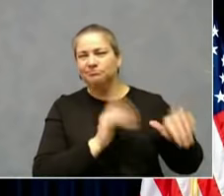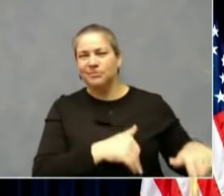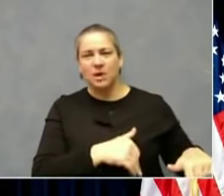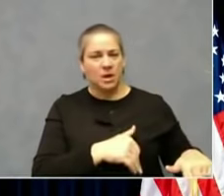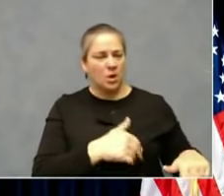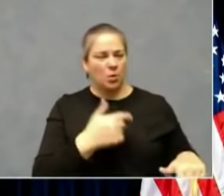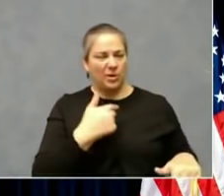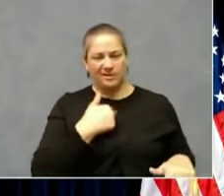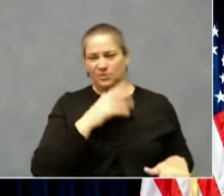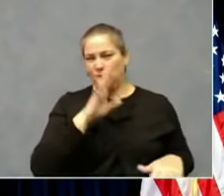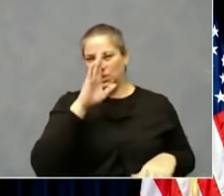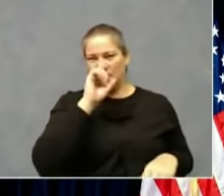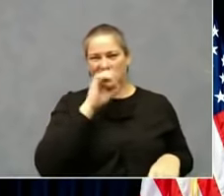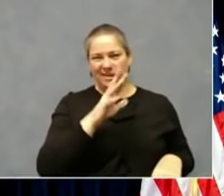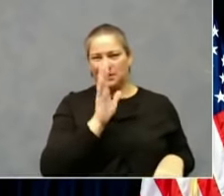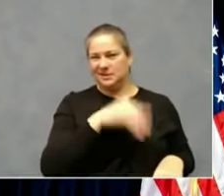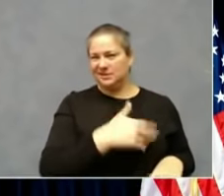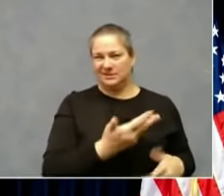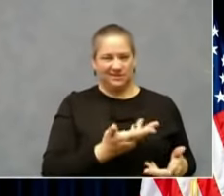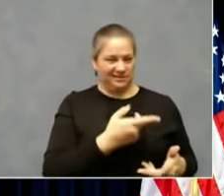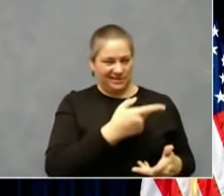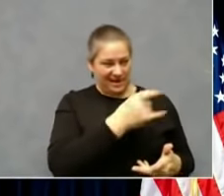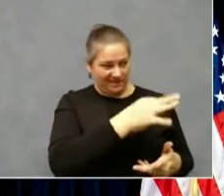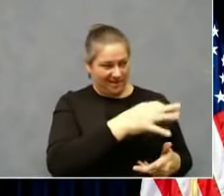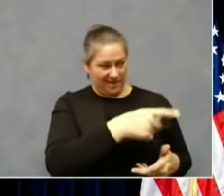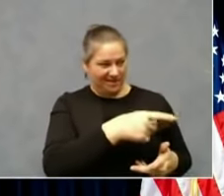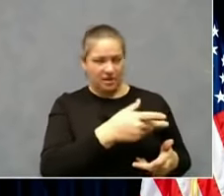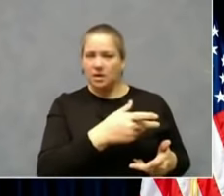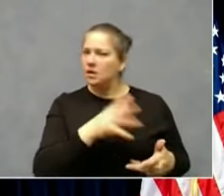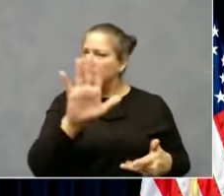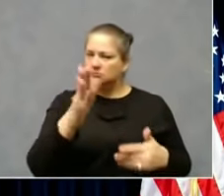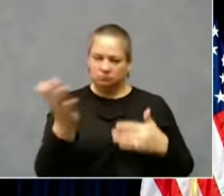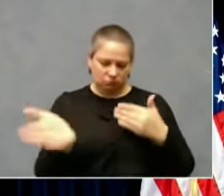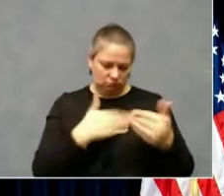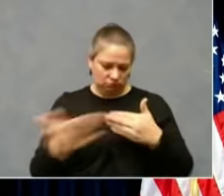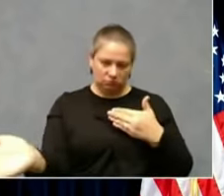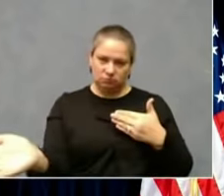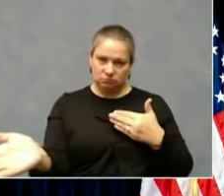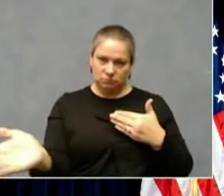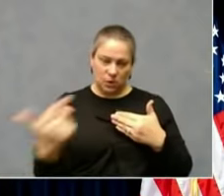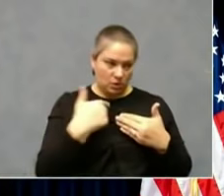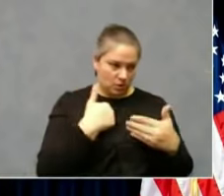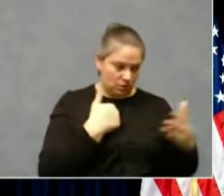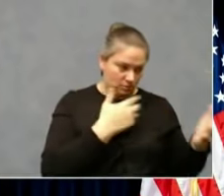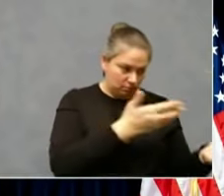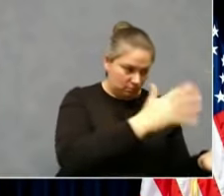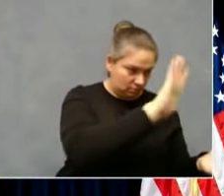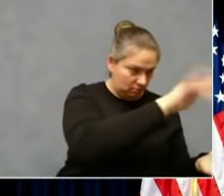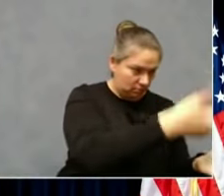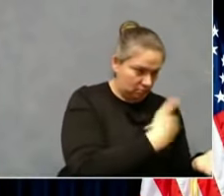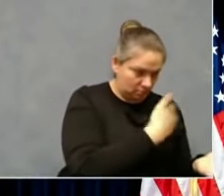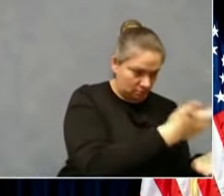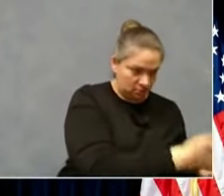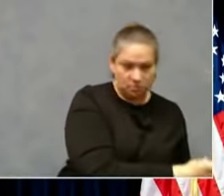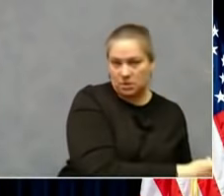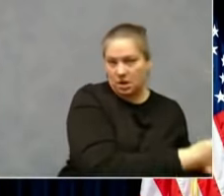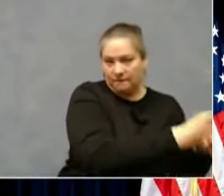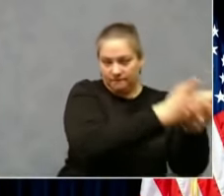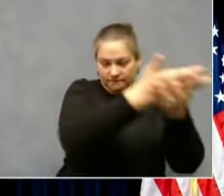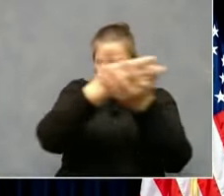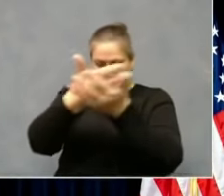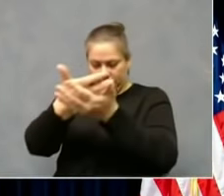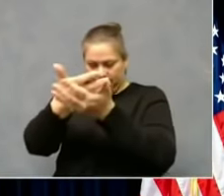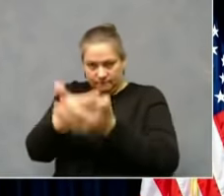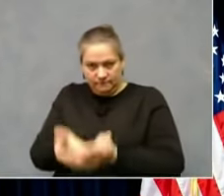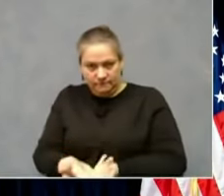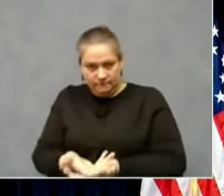get them and to bring them back to the fold and to protect them as much as we can. We live and we lead by our